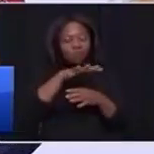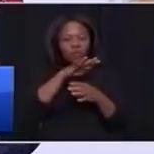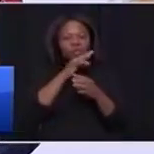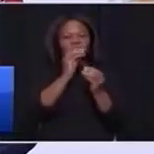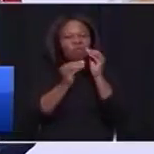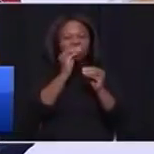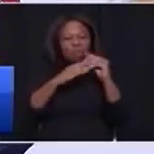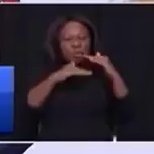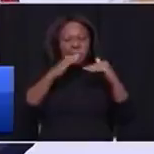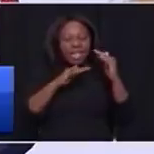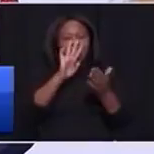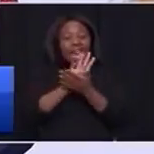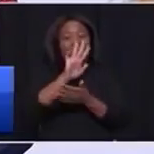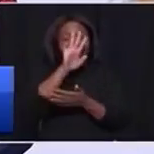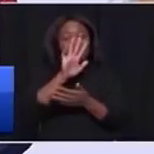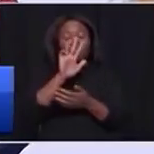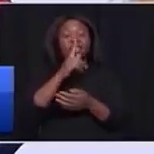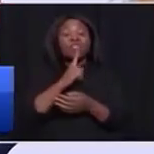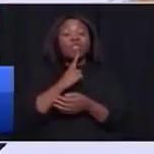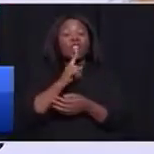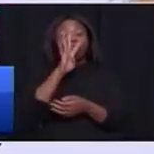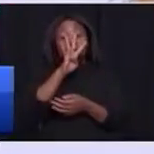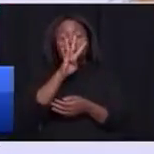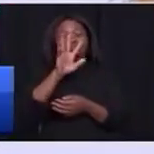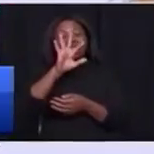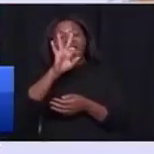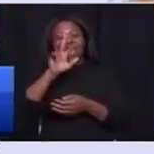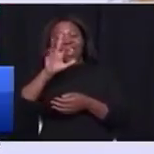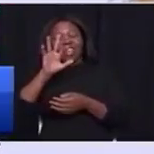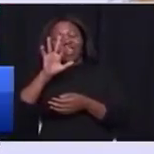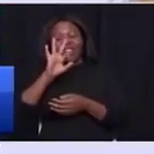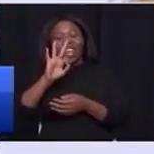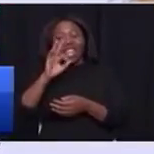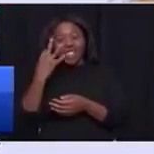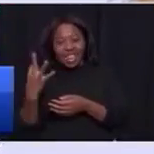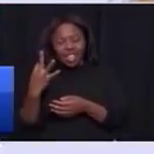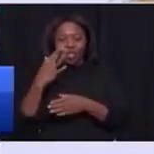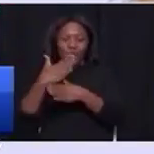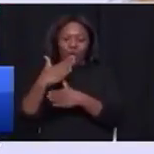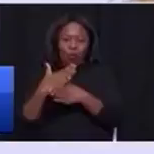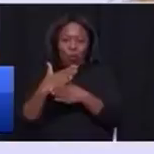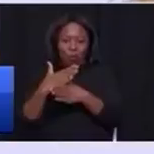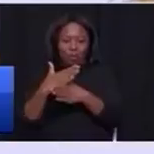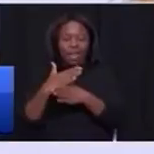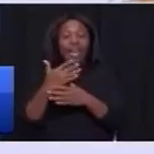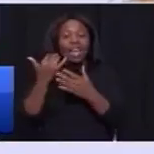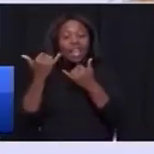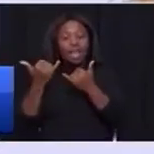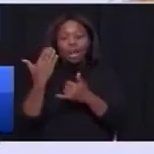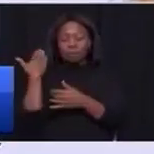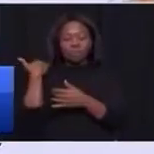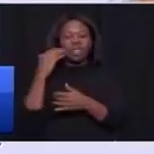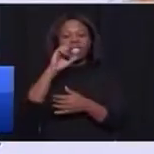,433 jobs. AB and BAEF, that is formerly